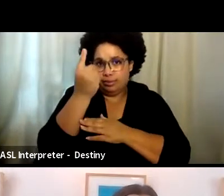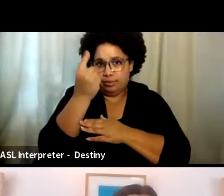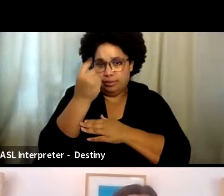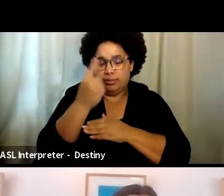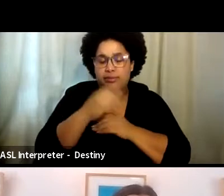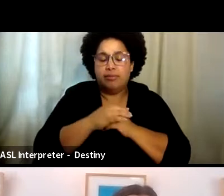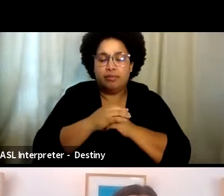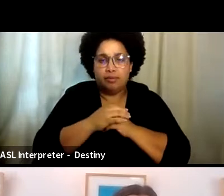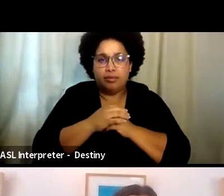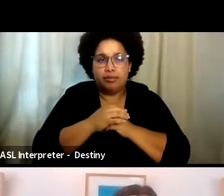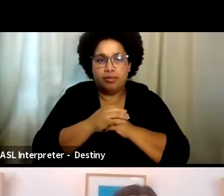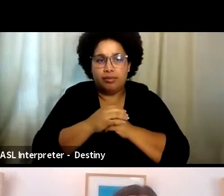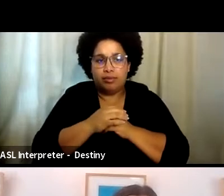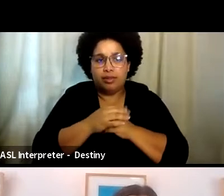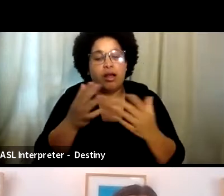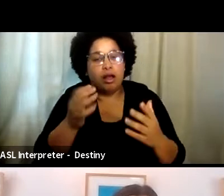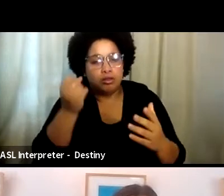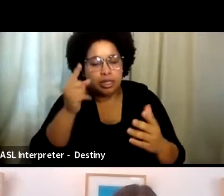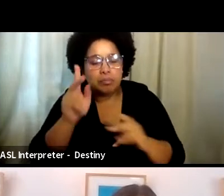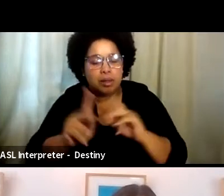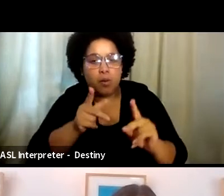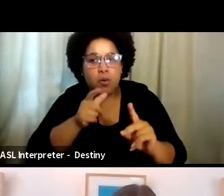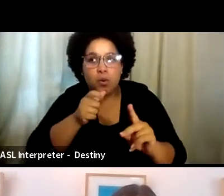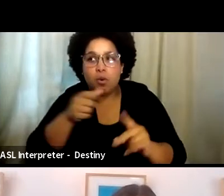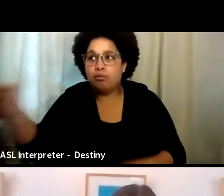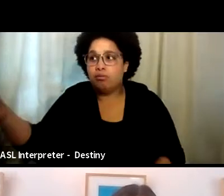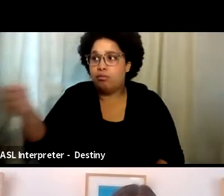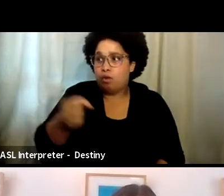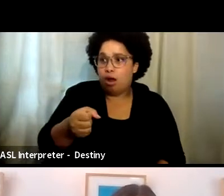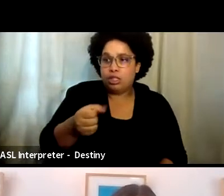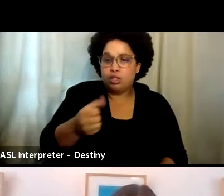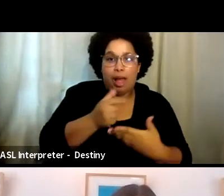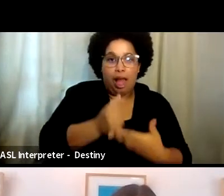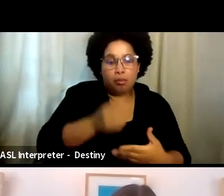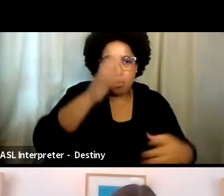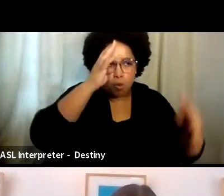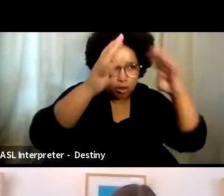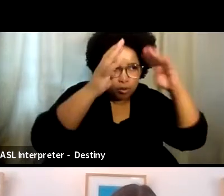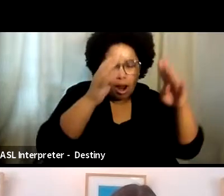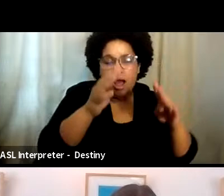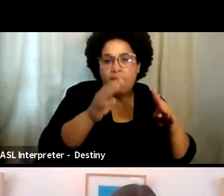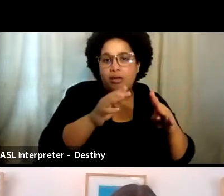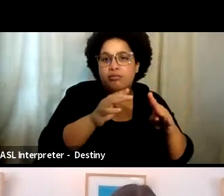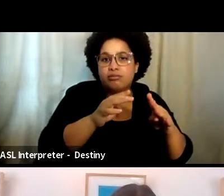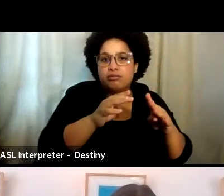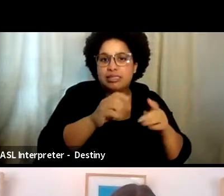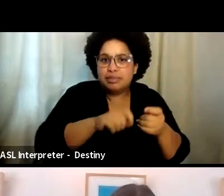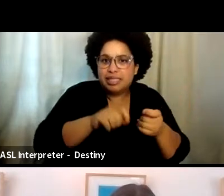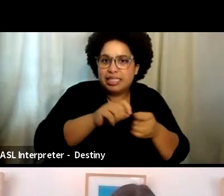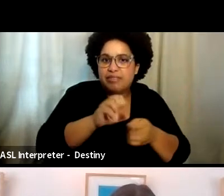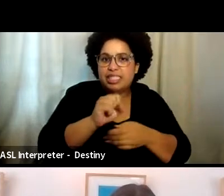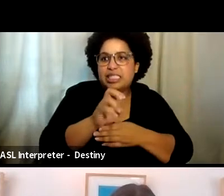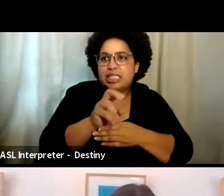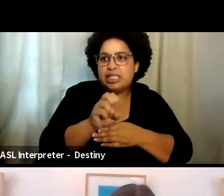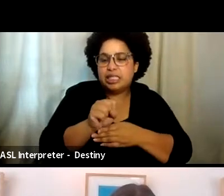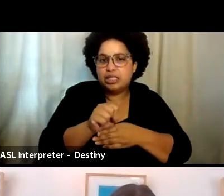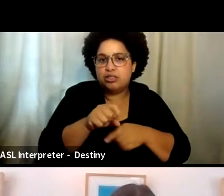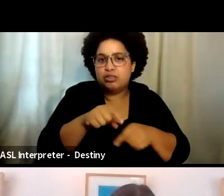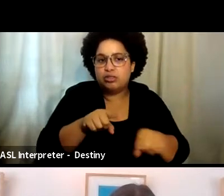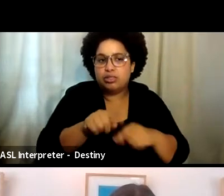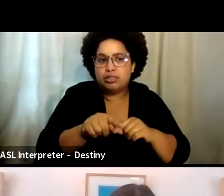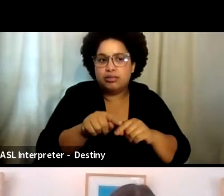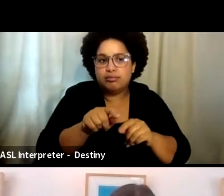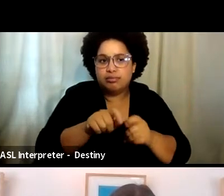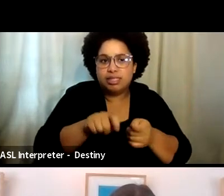and certainly there are people that were brought on to help choreograph certain scenes at different times. But the idea of someone